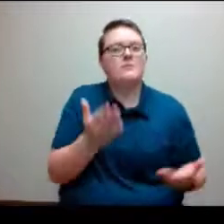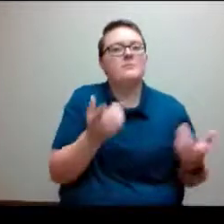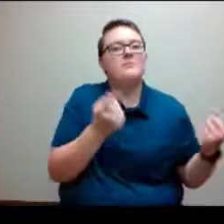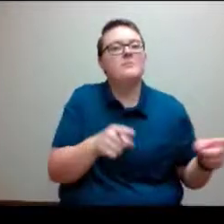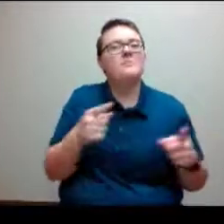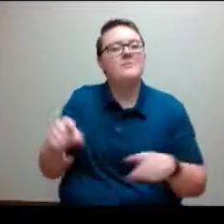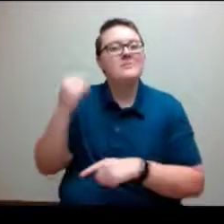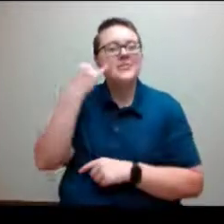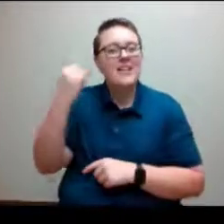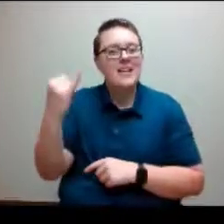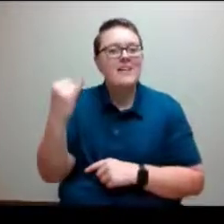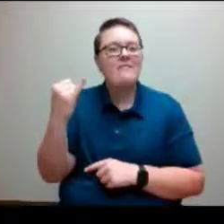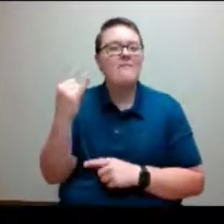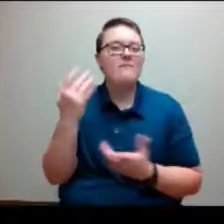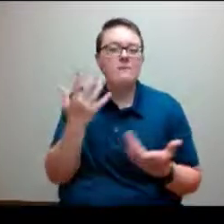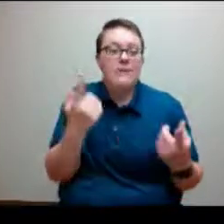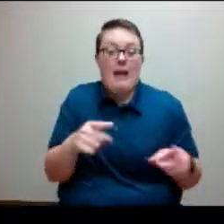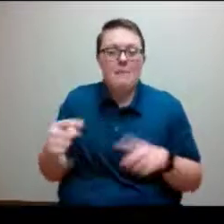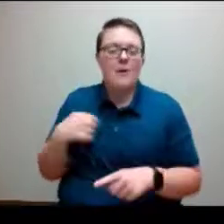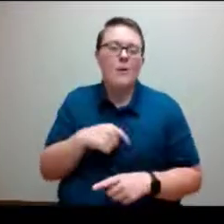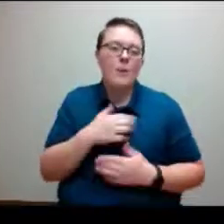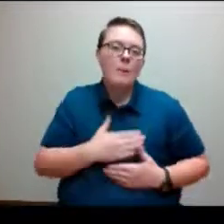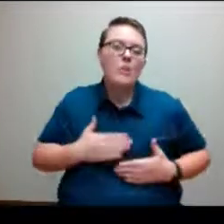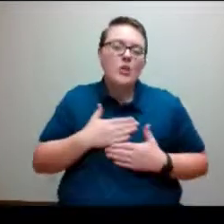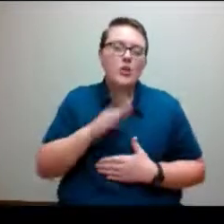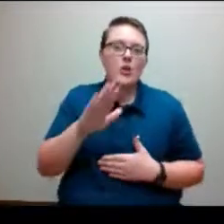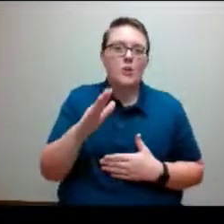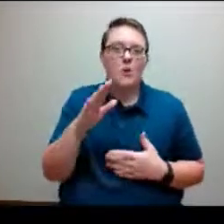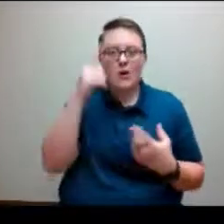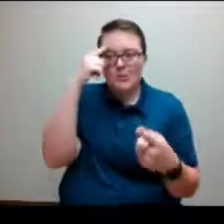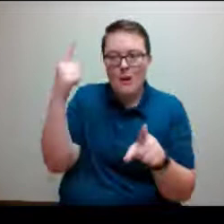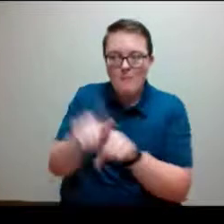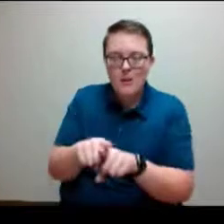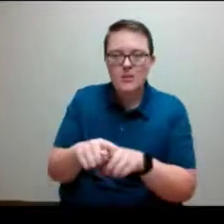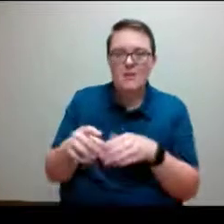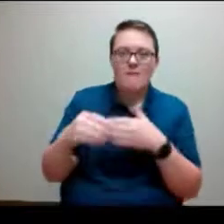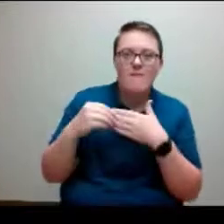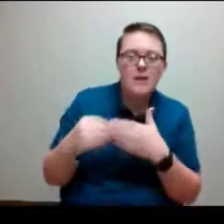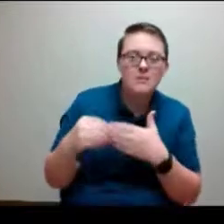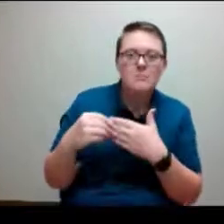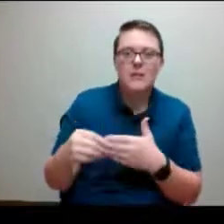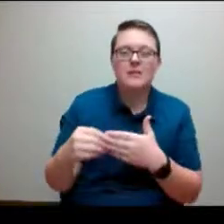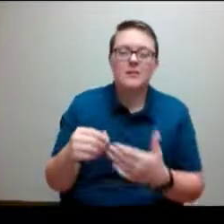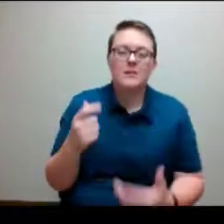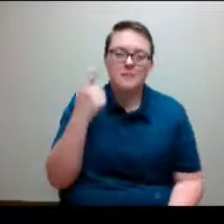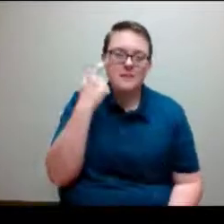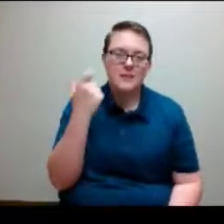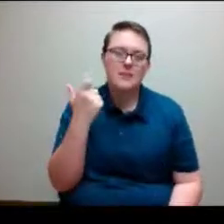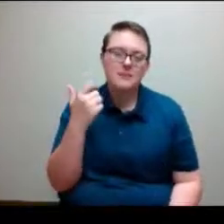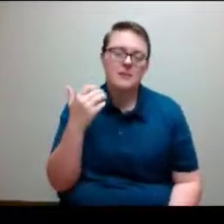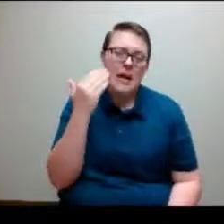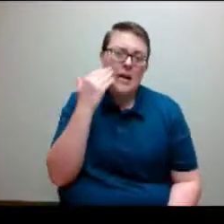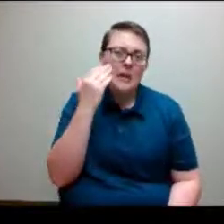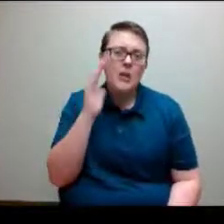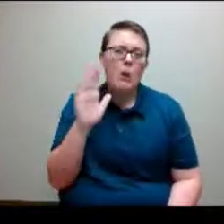your cooperation and flexibility in those instances because we know that it does add a great deal of work to you all. And so know that we really greatly